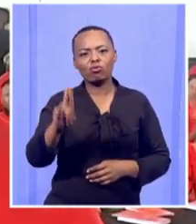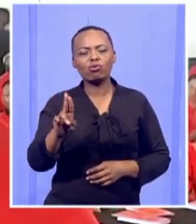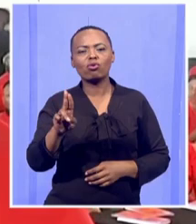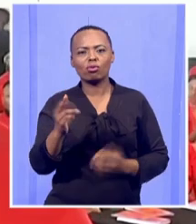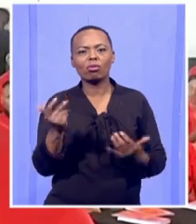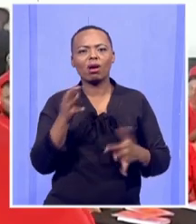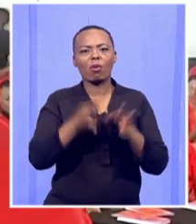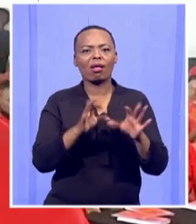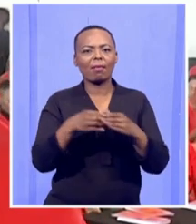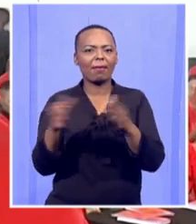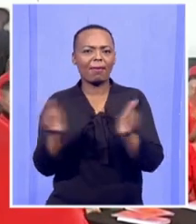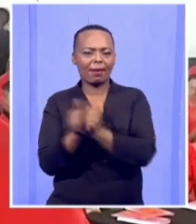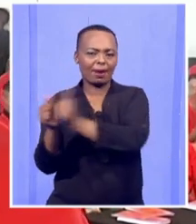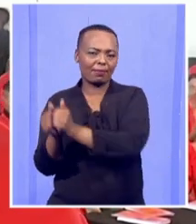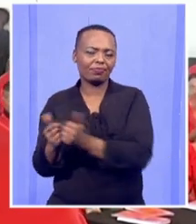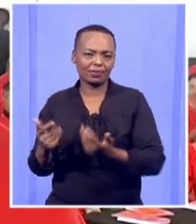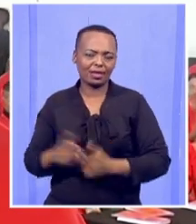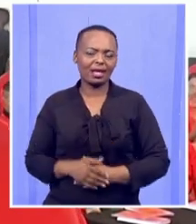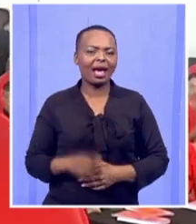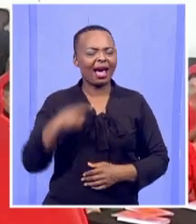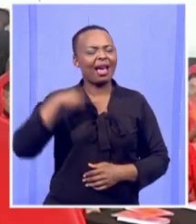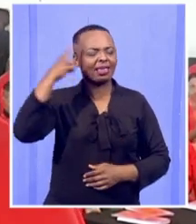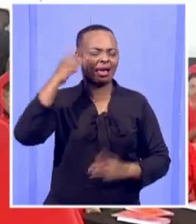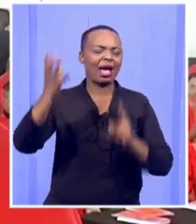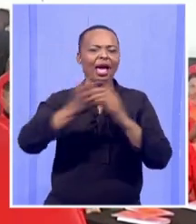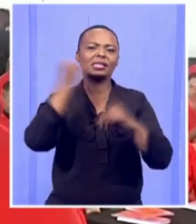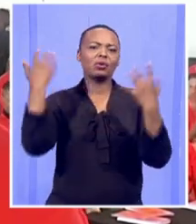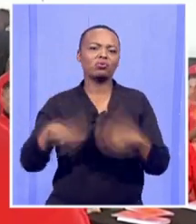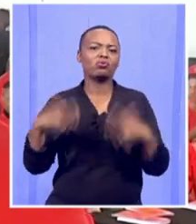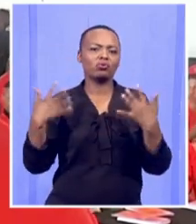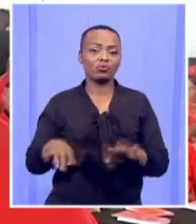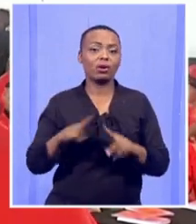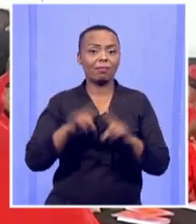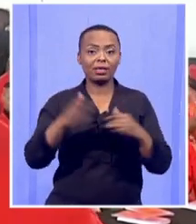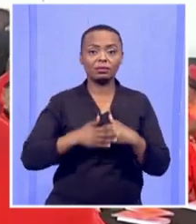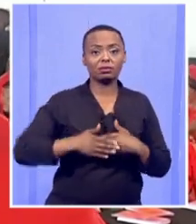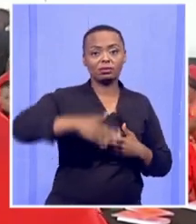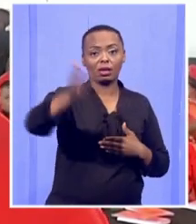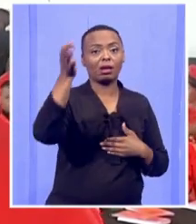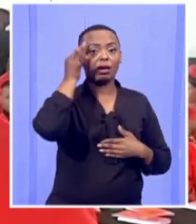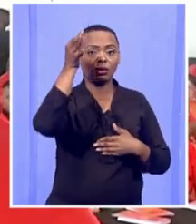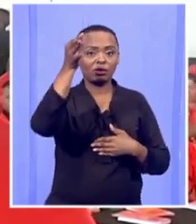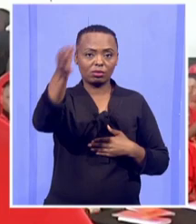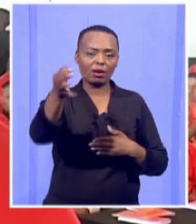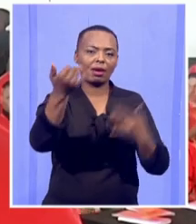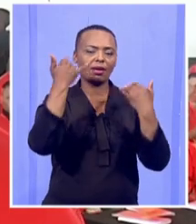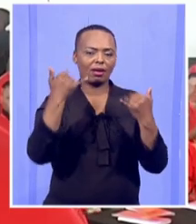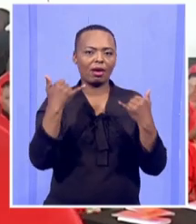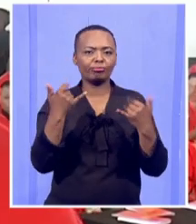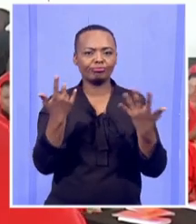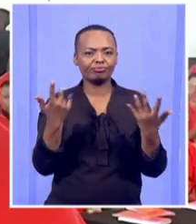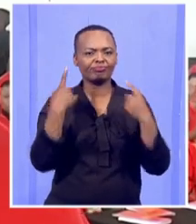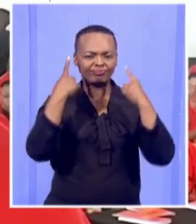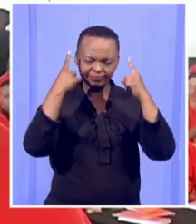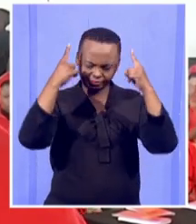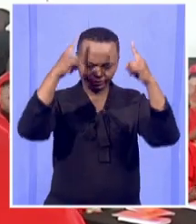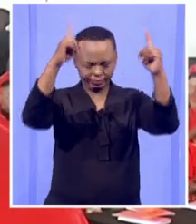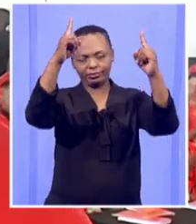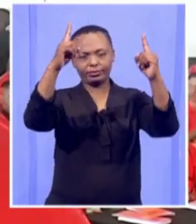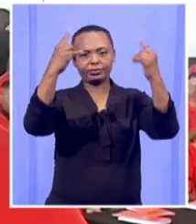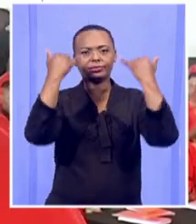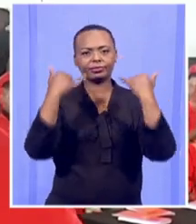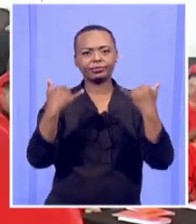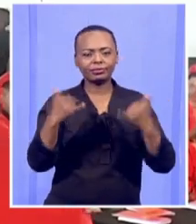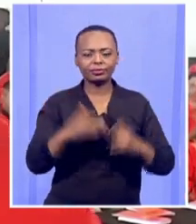an impressive achievement. But moving forward, of course, we'll accelerate the pace.